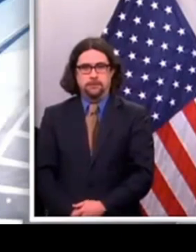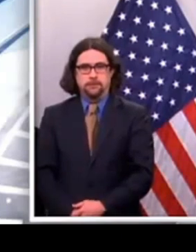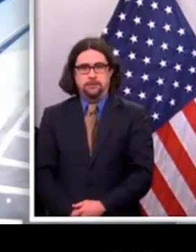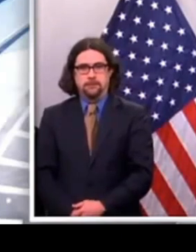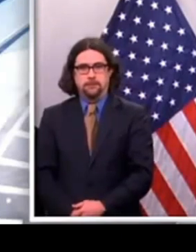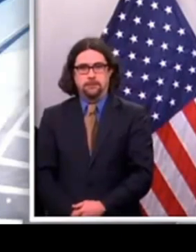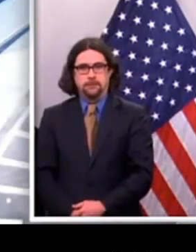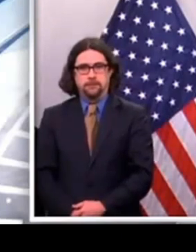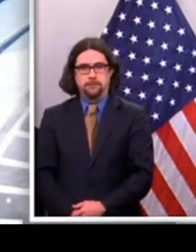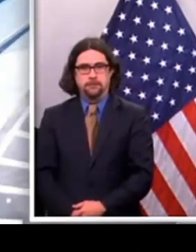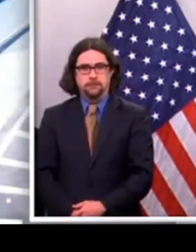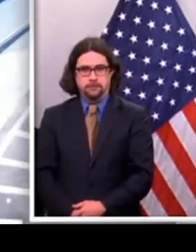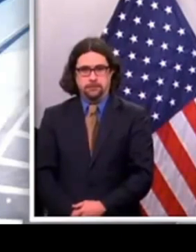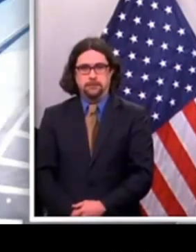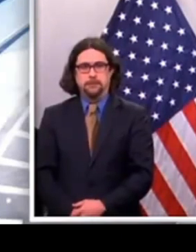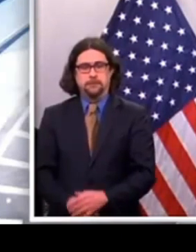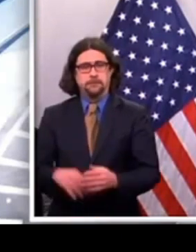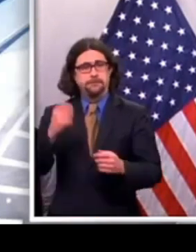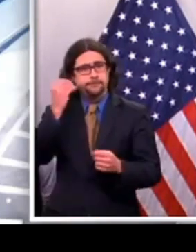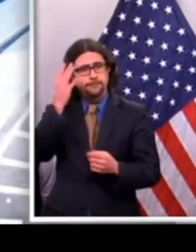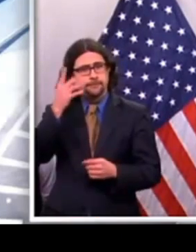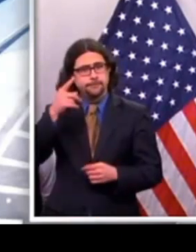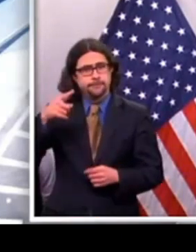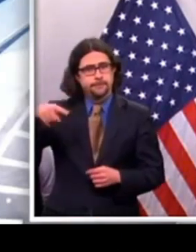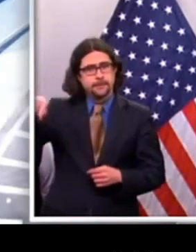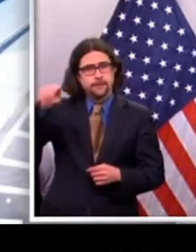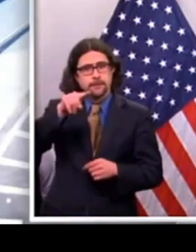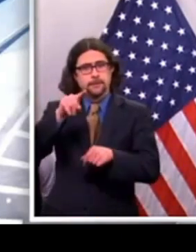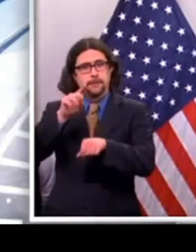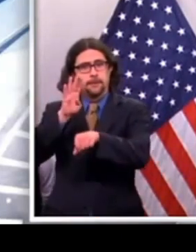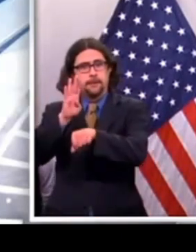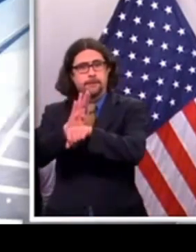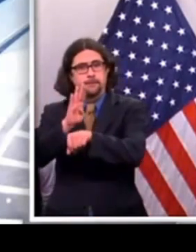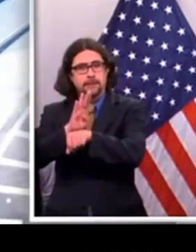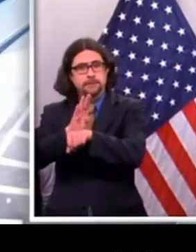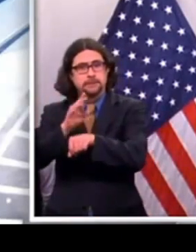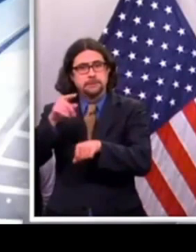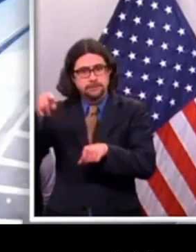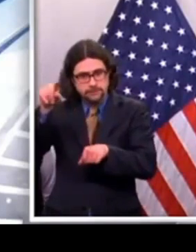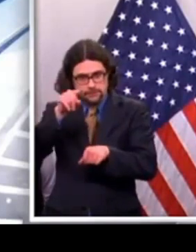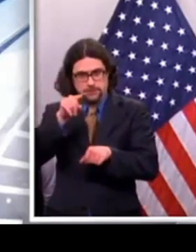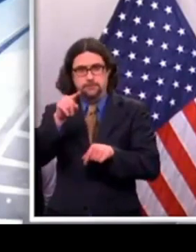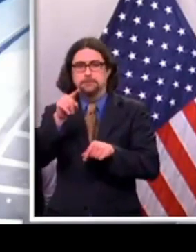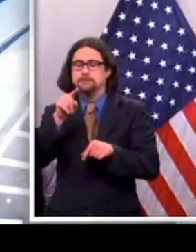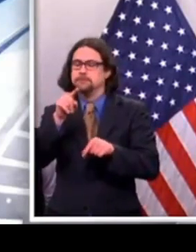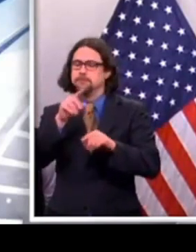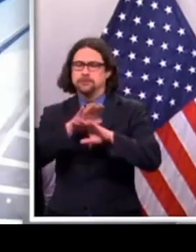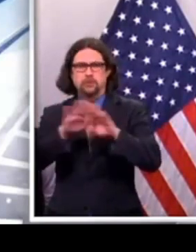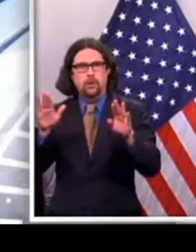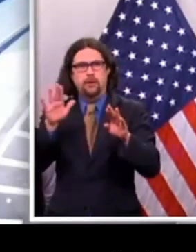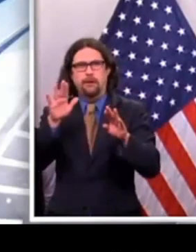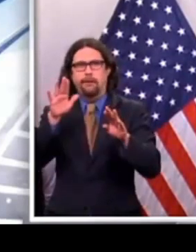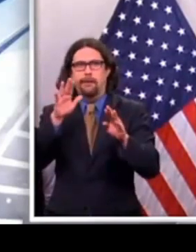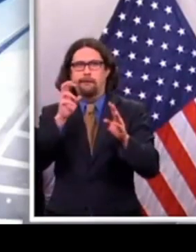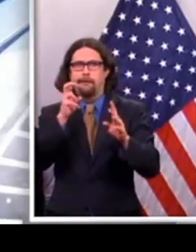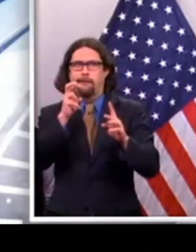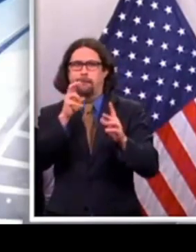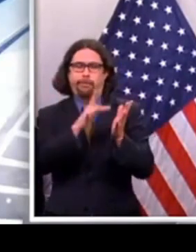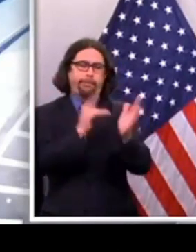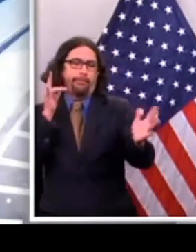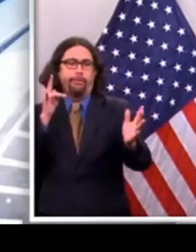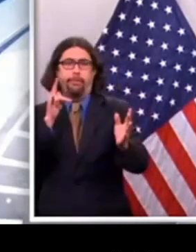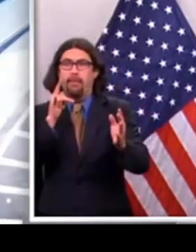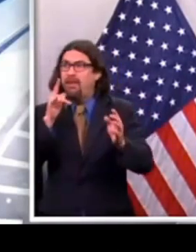raise the prices of their rides, it is important to call 311 and report it. Price